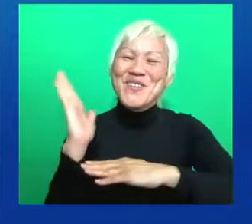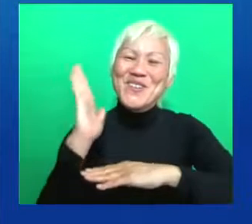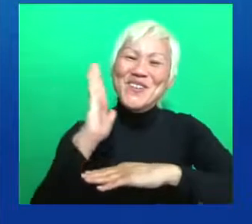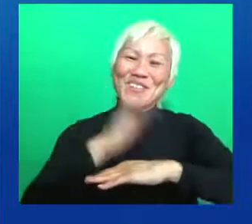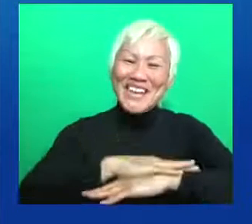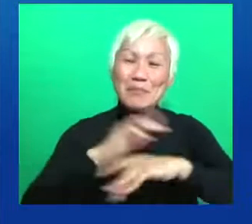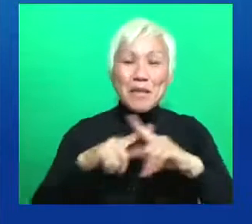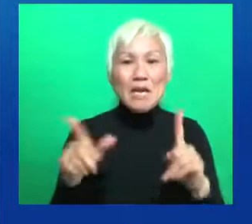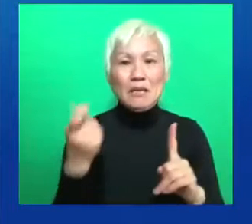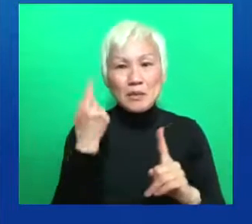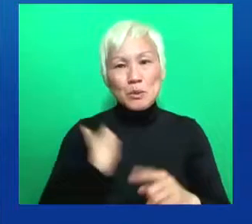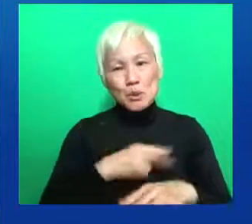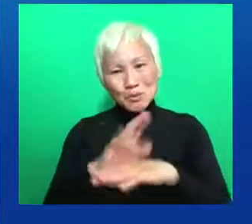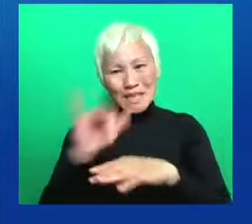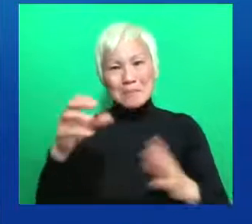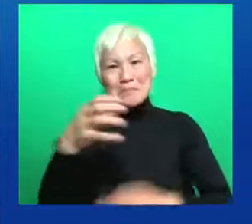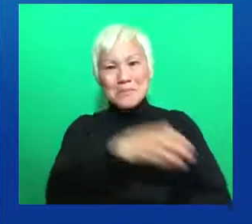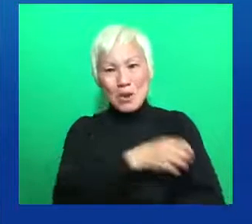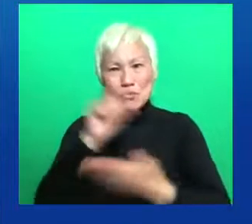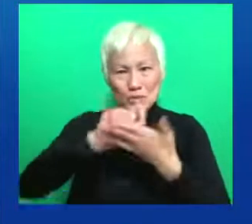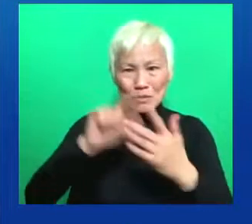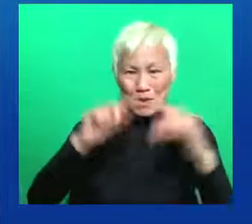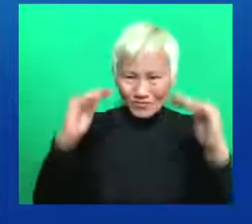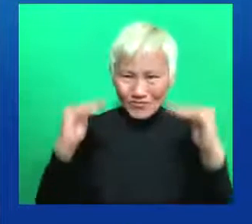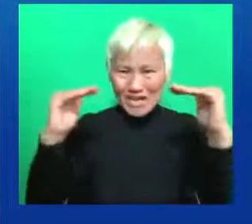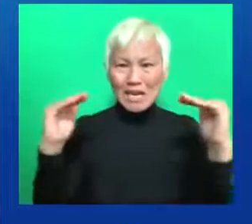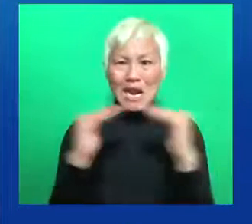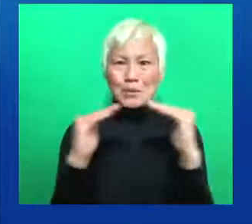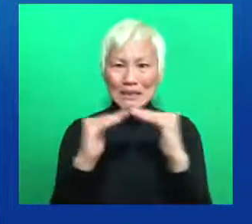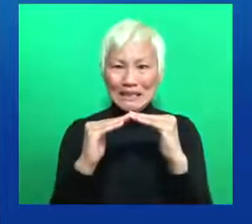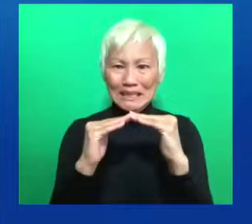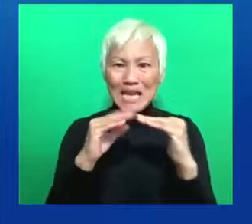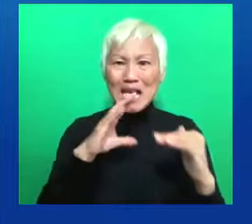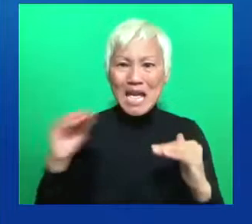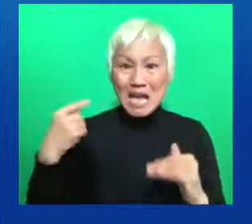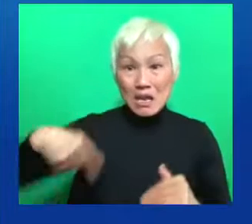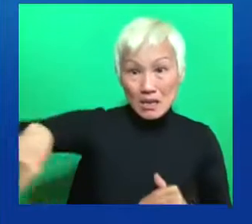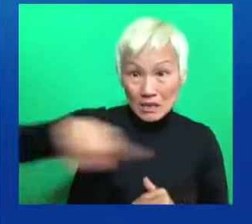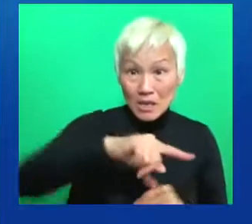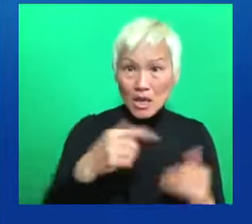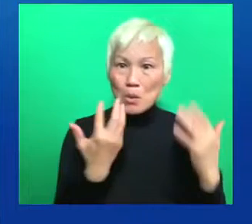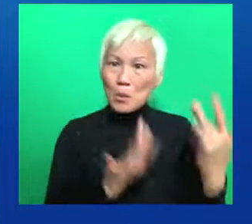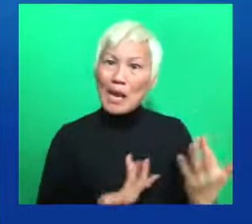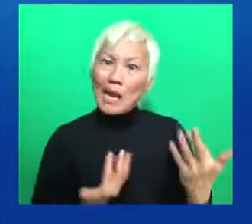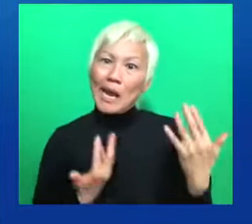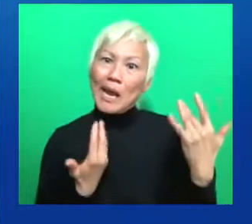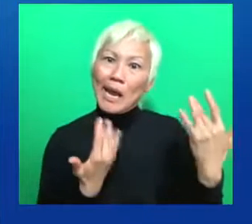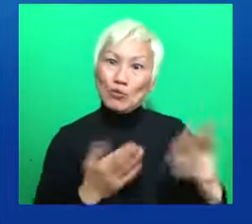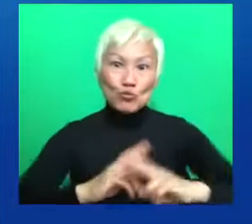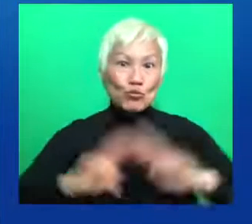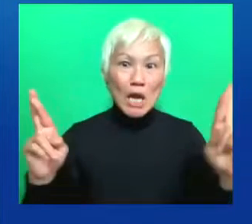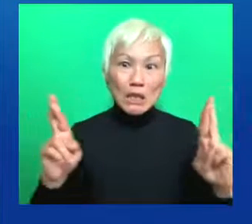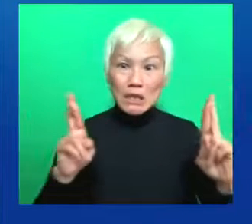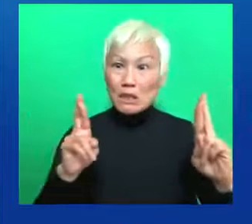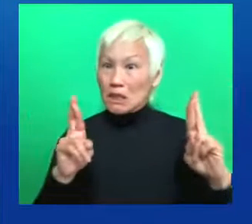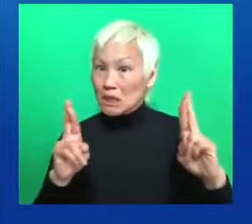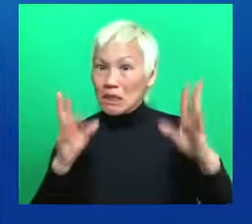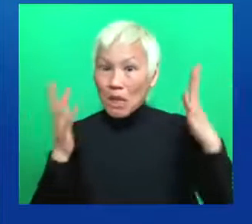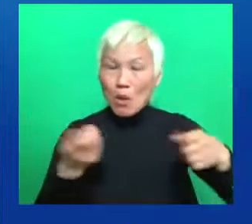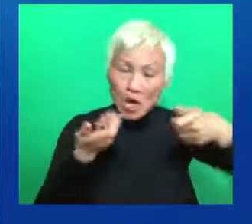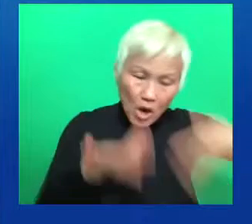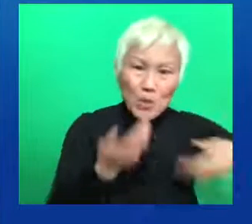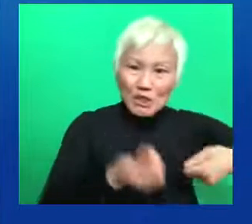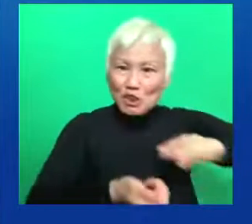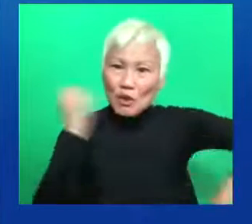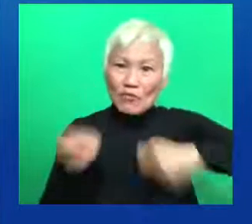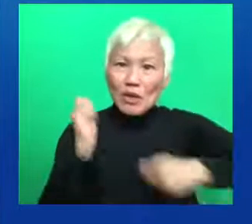justice and equity. And the legislative proposals are waiting, they are ready, shovel ready. And so I'm grateful to have partners in the White House to continue